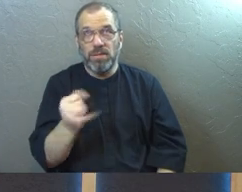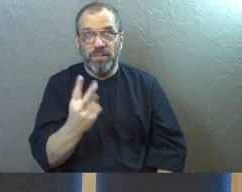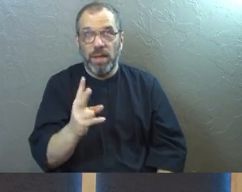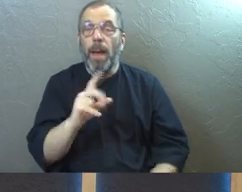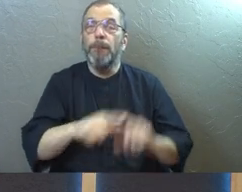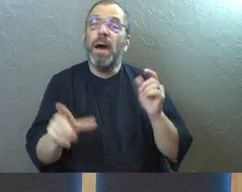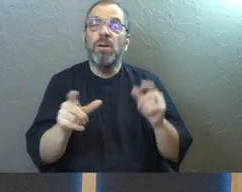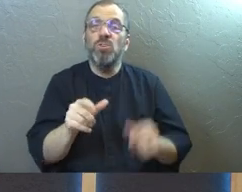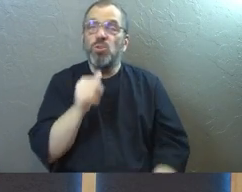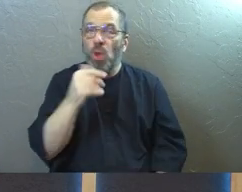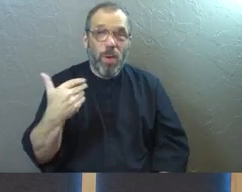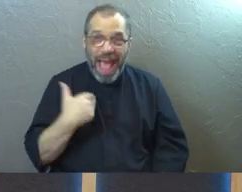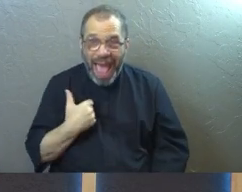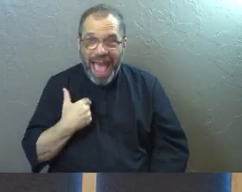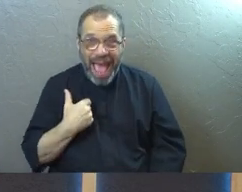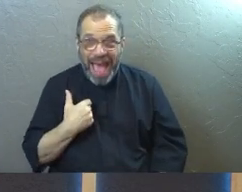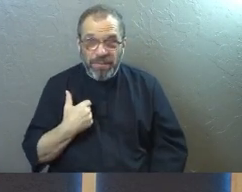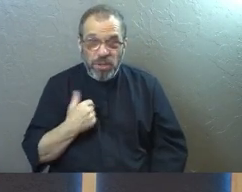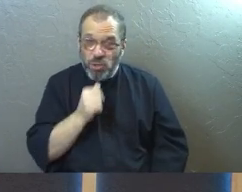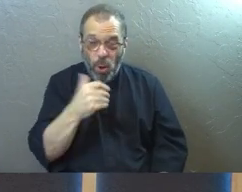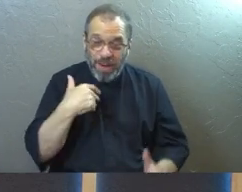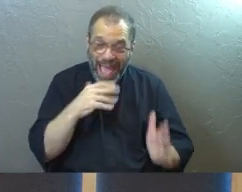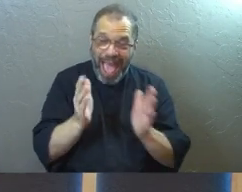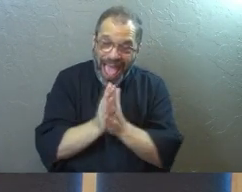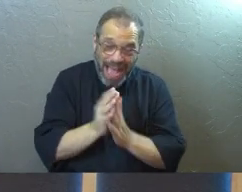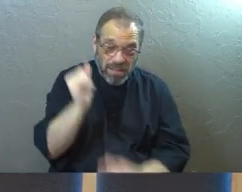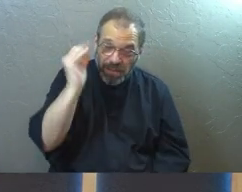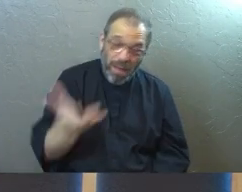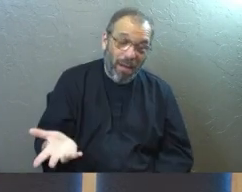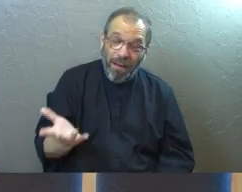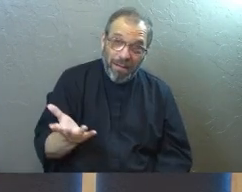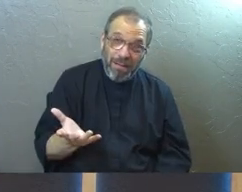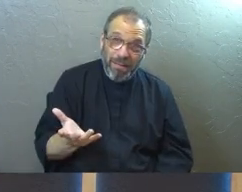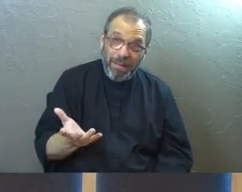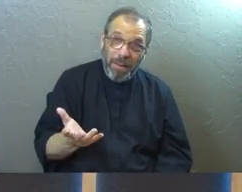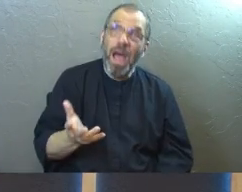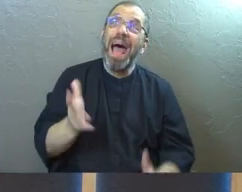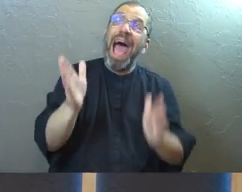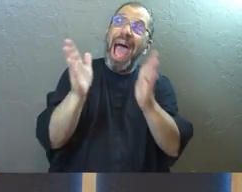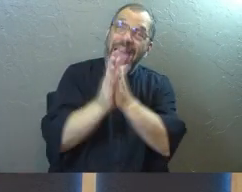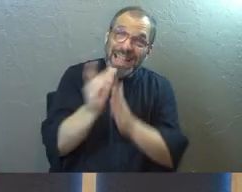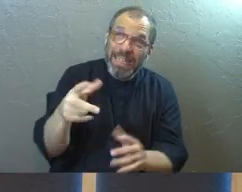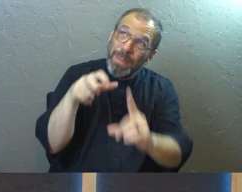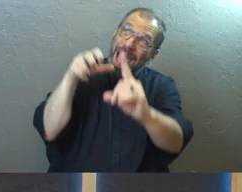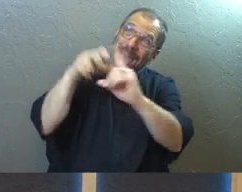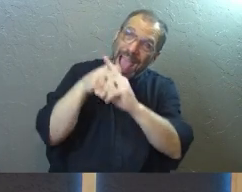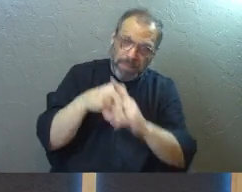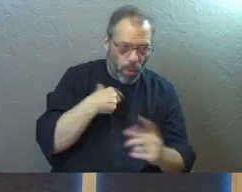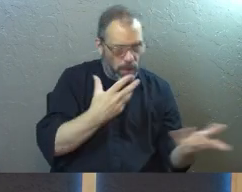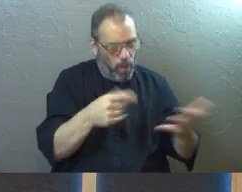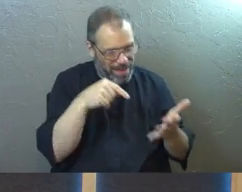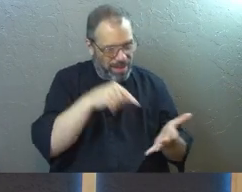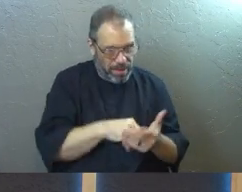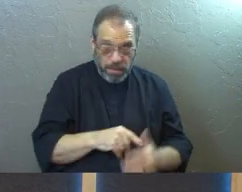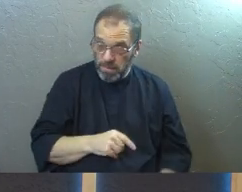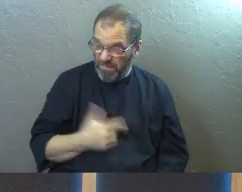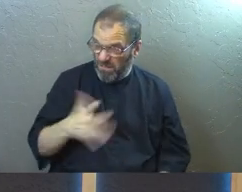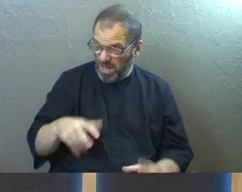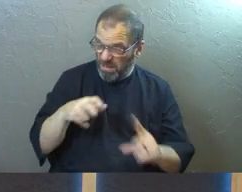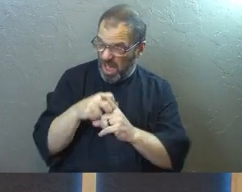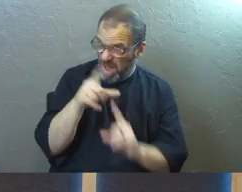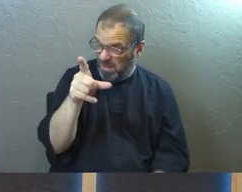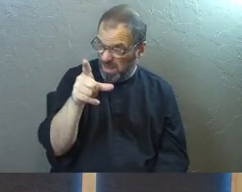But you don't have what you want, and why don't you have what you want? Because you haven't asked God for it. So ask him. Man, I really want this. It's like, well, have you